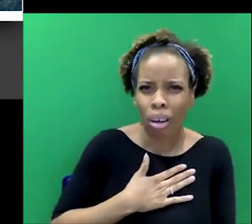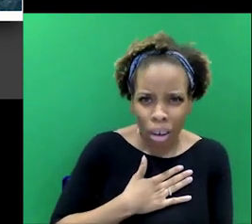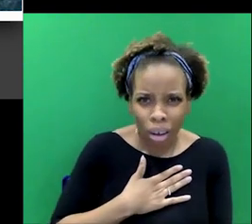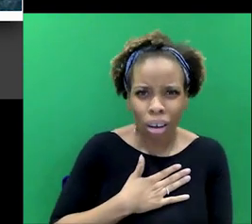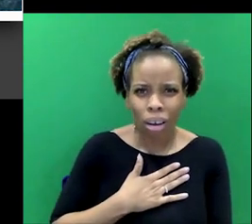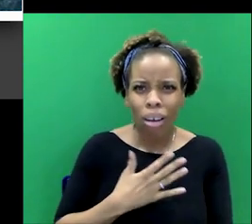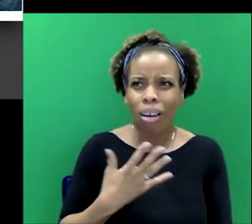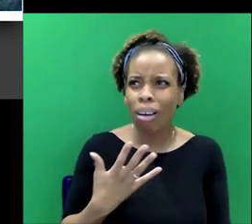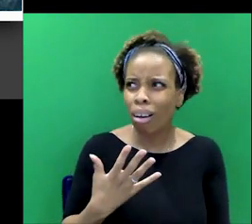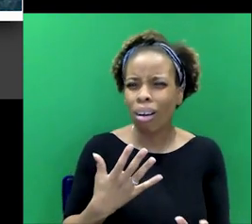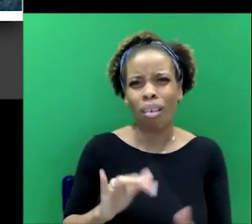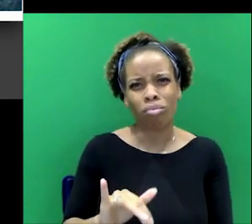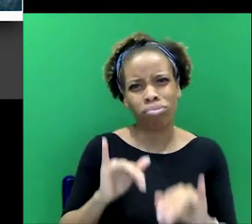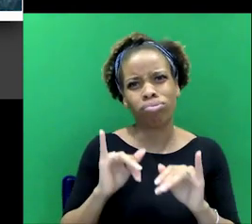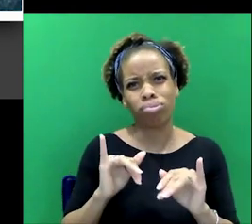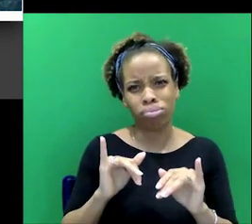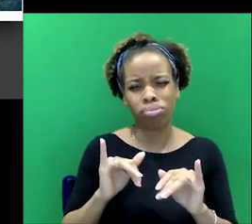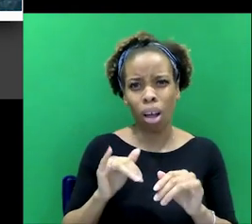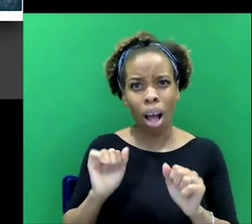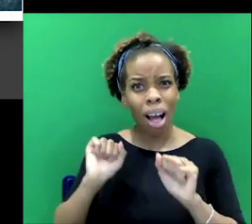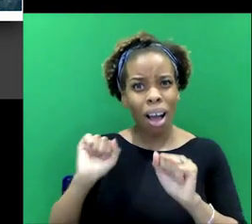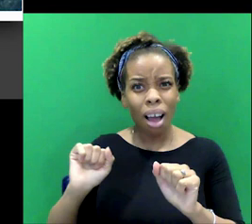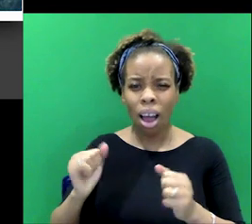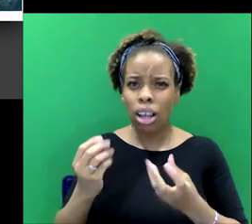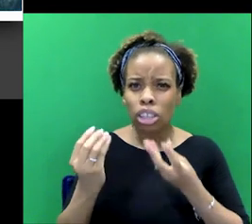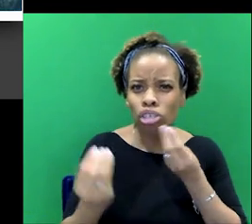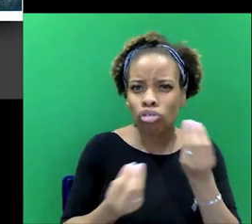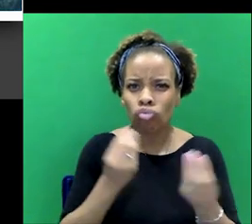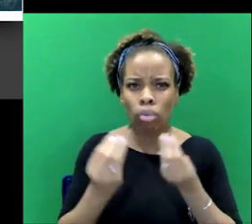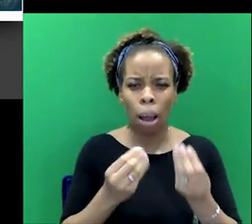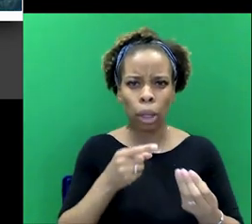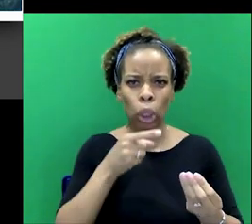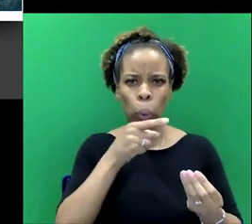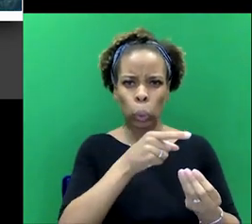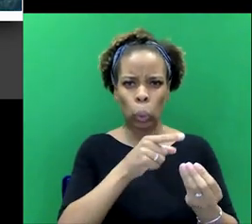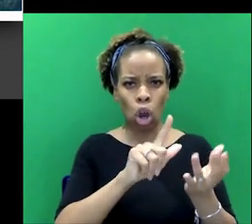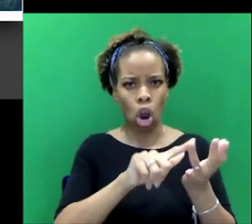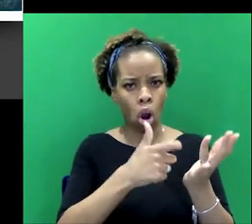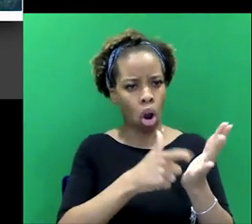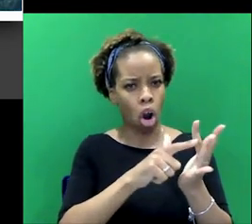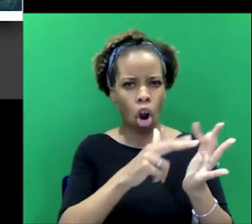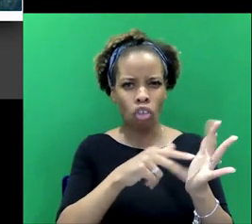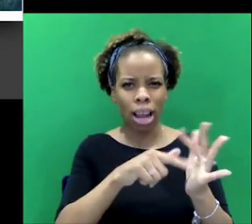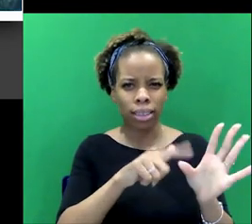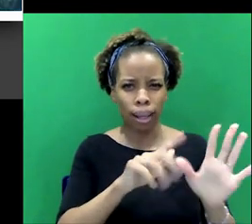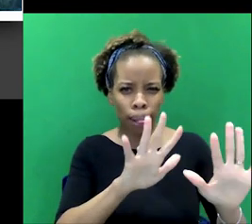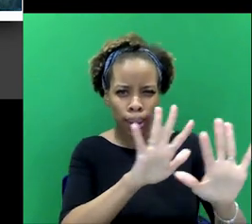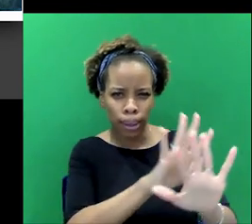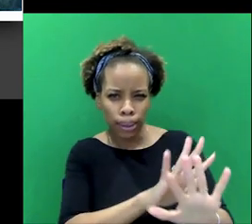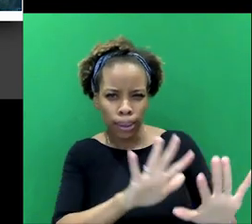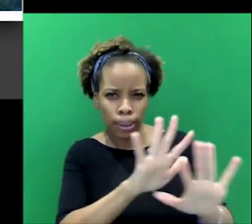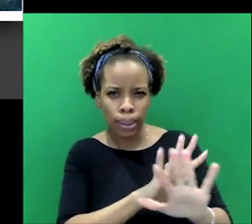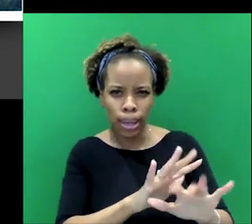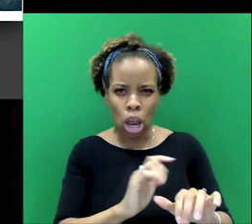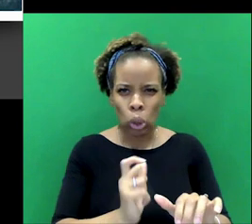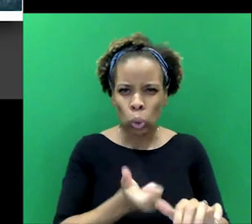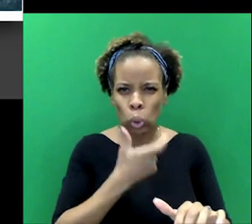tabloid media at its worst. The way they describe him as this oriental with dark secrets, with a debased jaw.